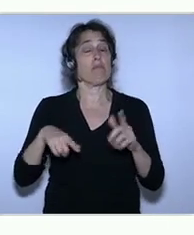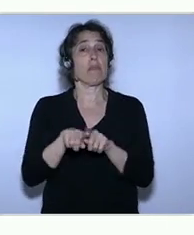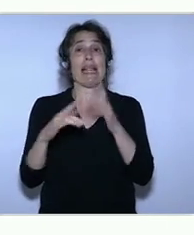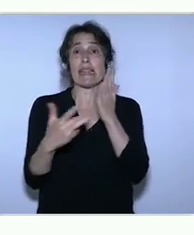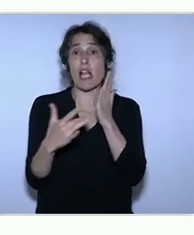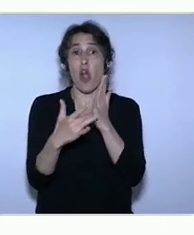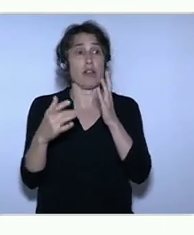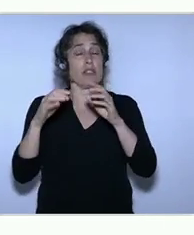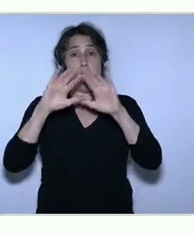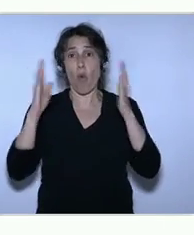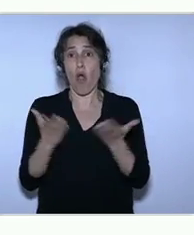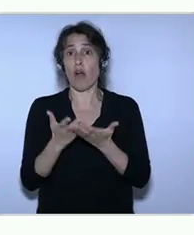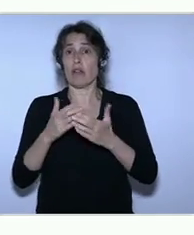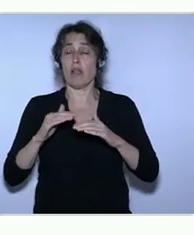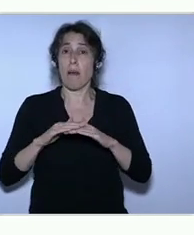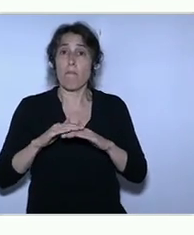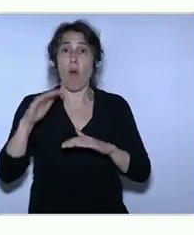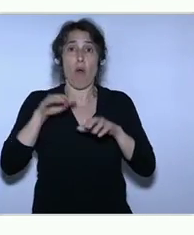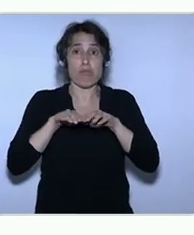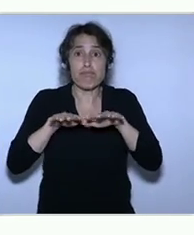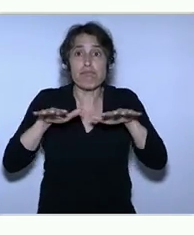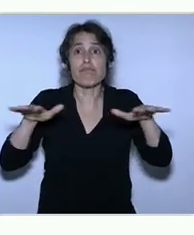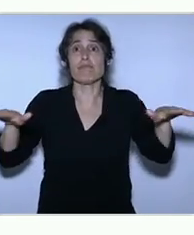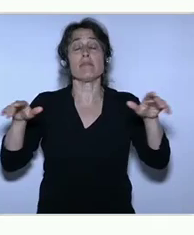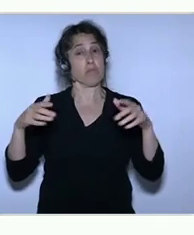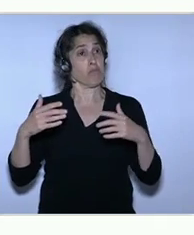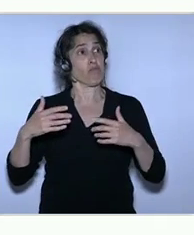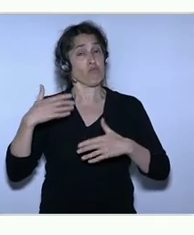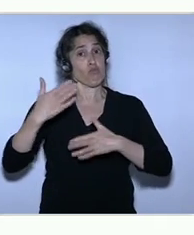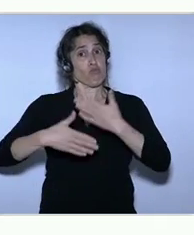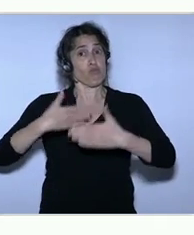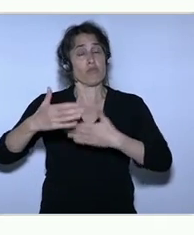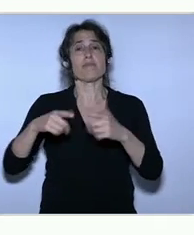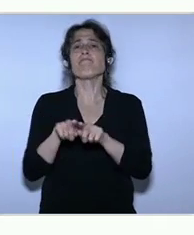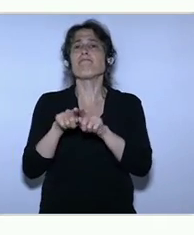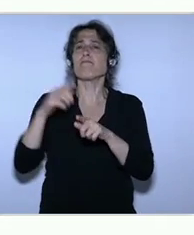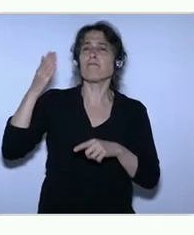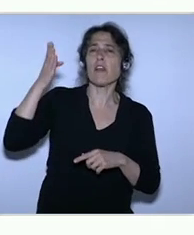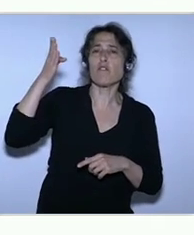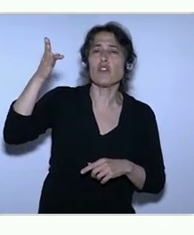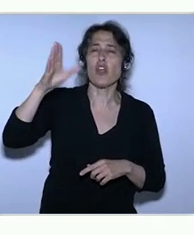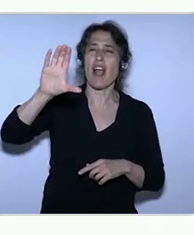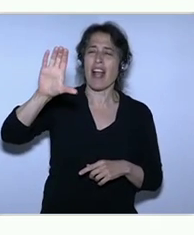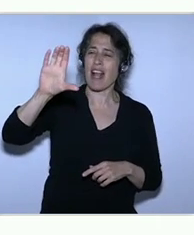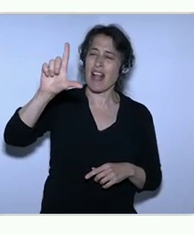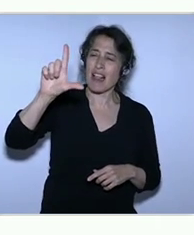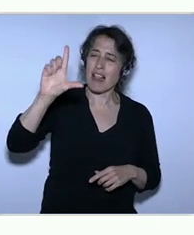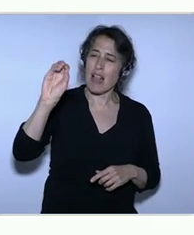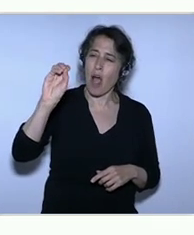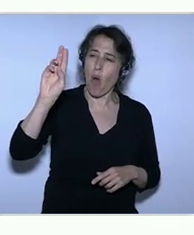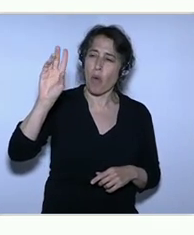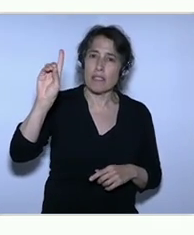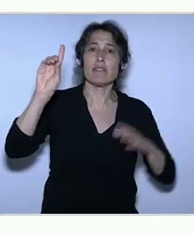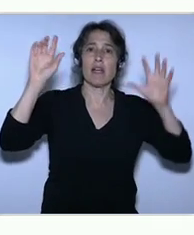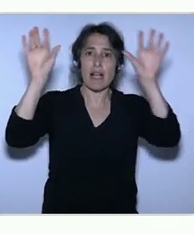These will be familiar to you in terms of cloud hosting, being able to set your software up in the cloud, software as a service, business models,